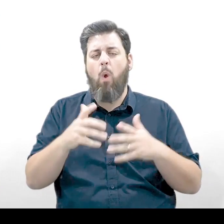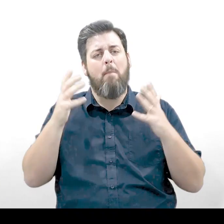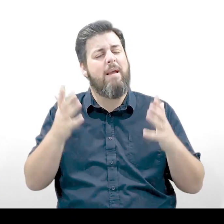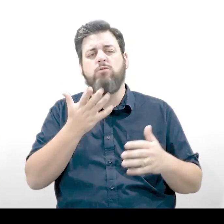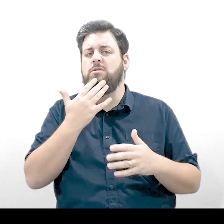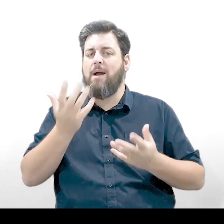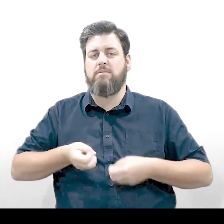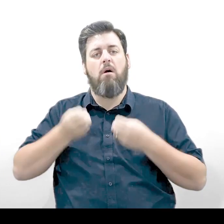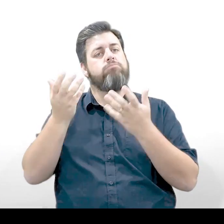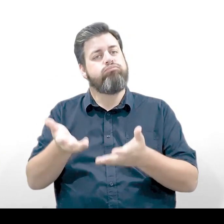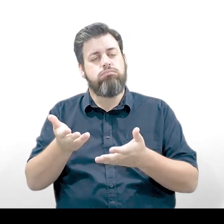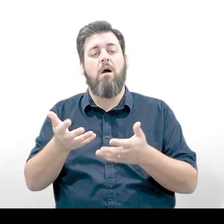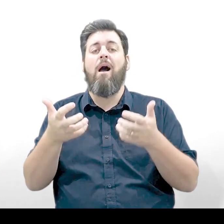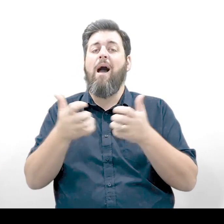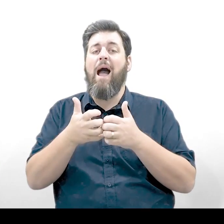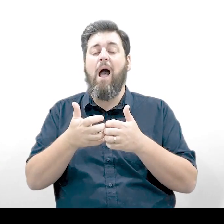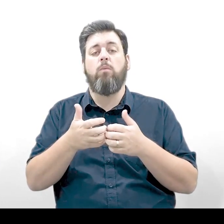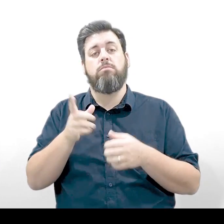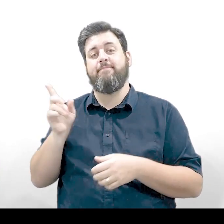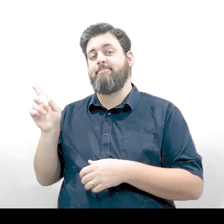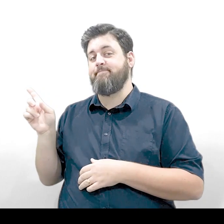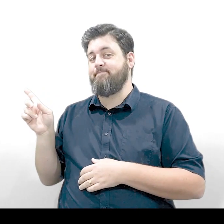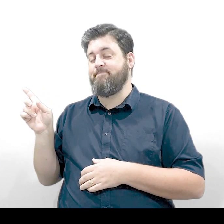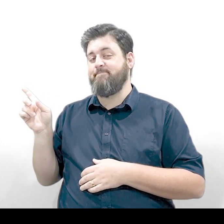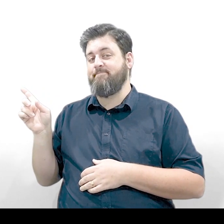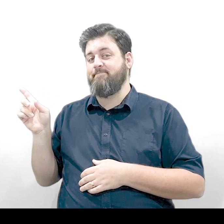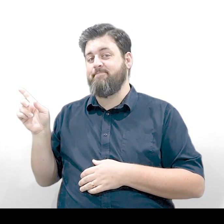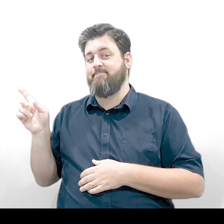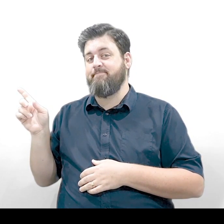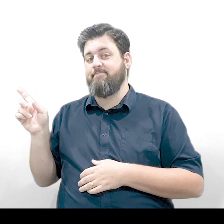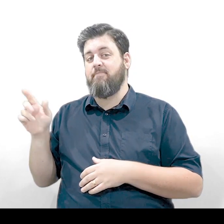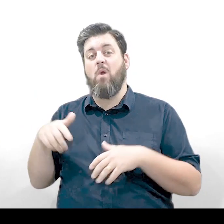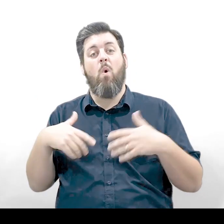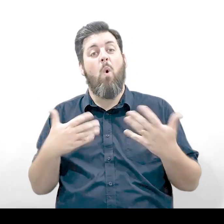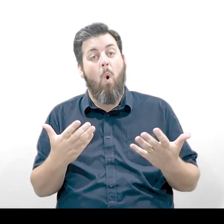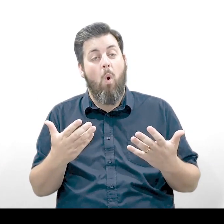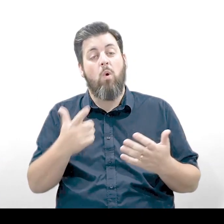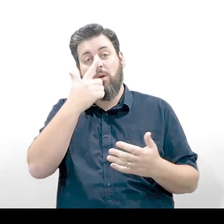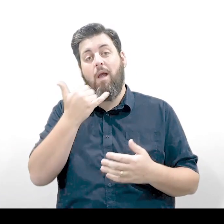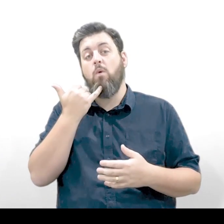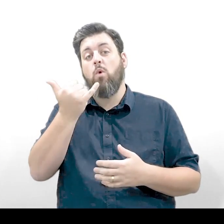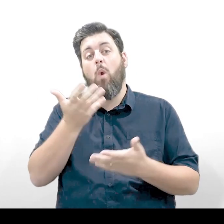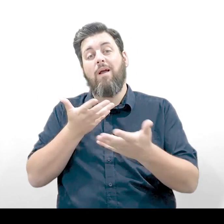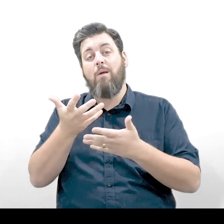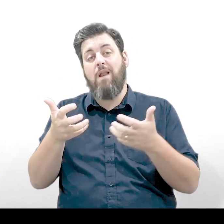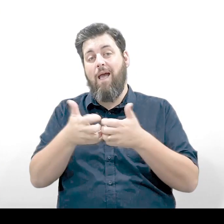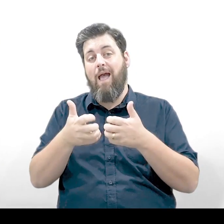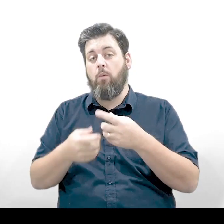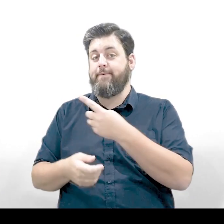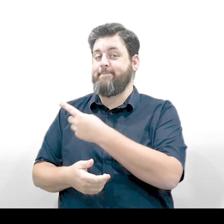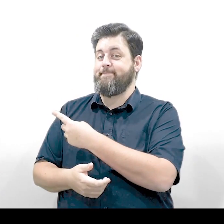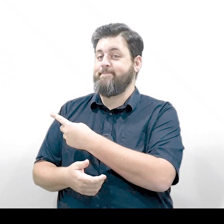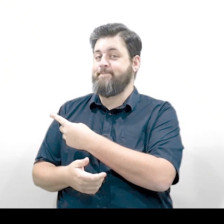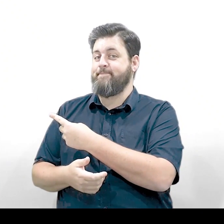or small. You can get in touch at childline.org.uk slash kids. Or you can call a counsellor on